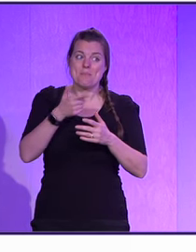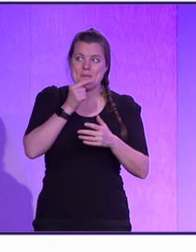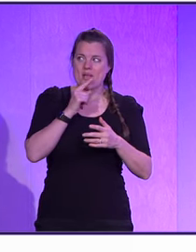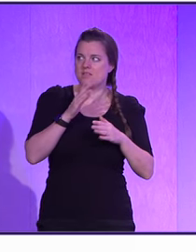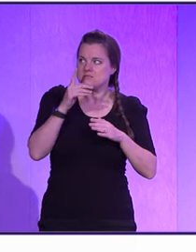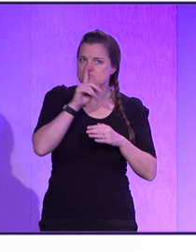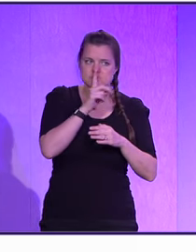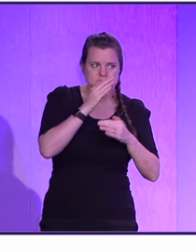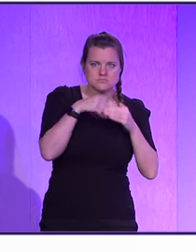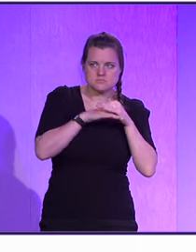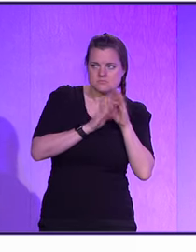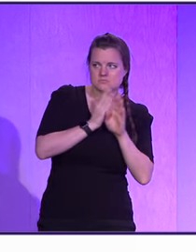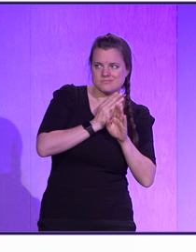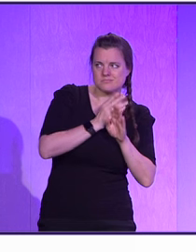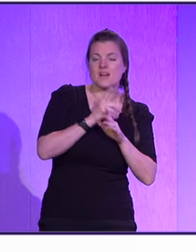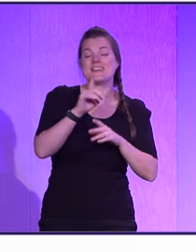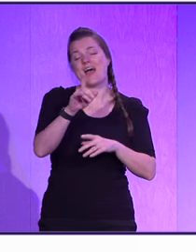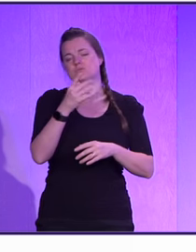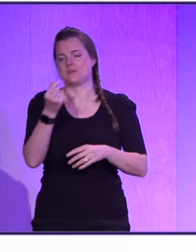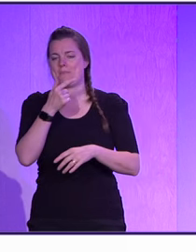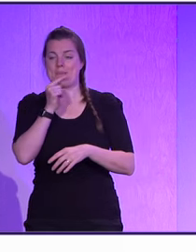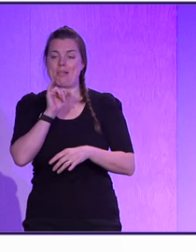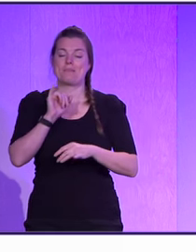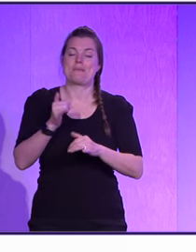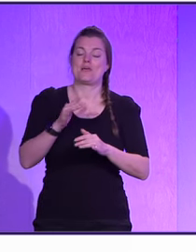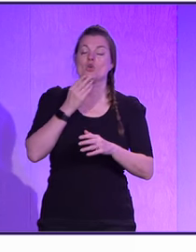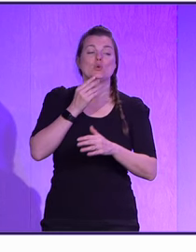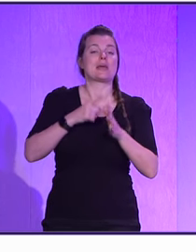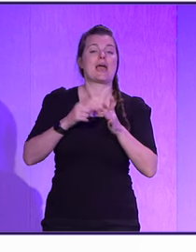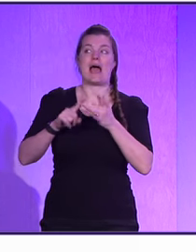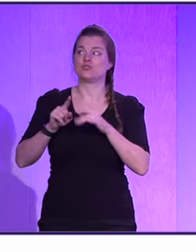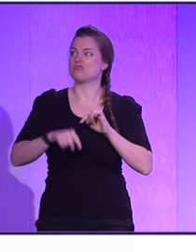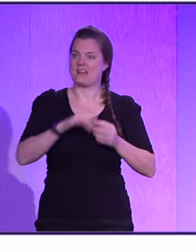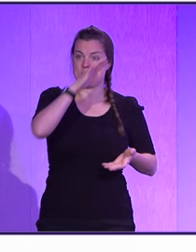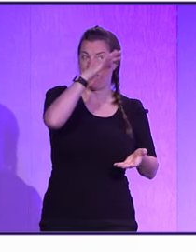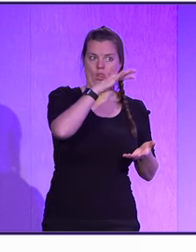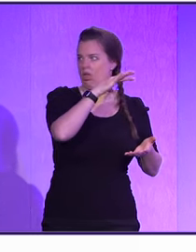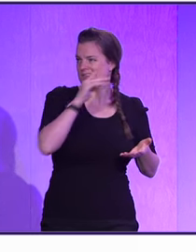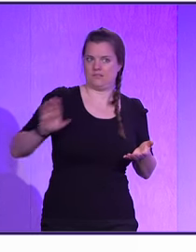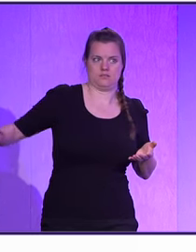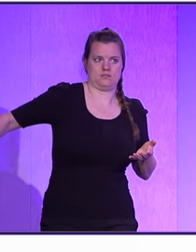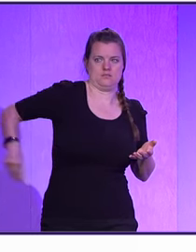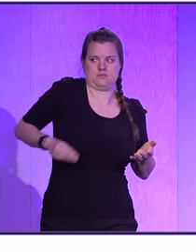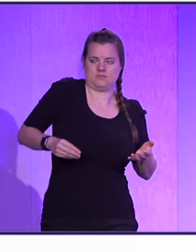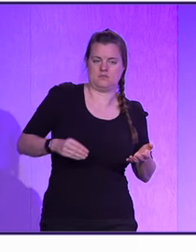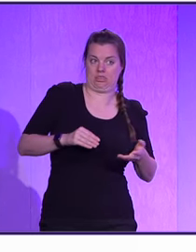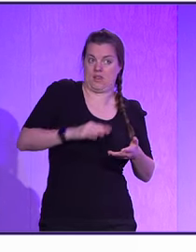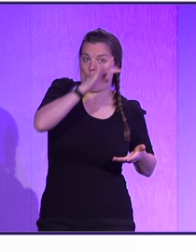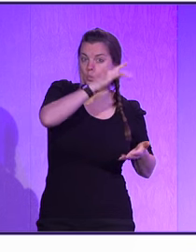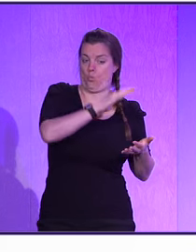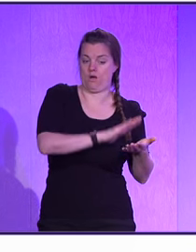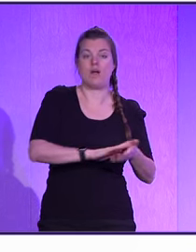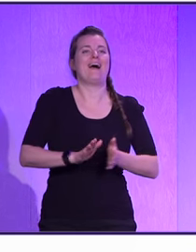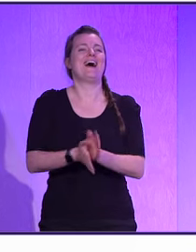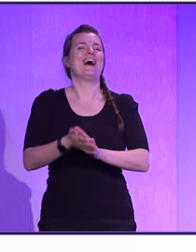under the radar. Maybe that's the way to finally get your backlog done. But a culture of learning that you can spend your time and improving